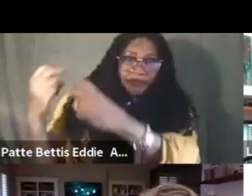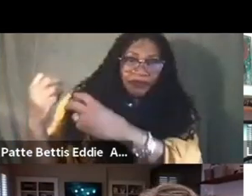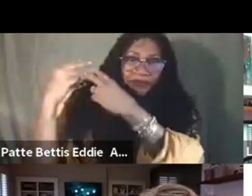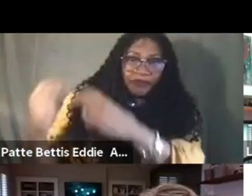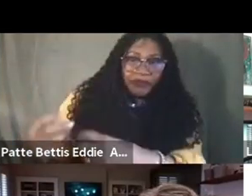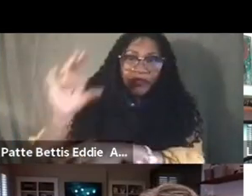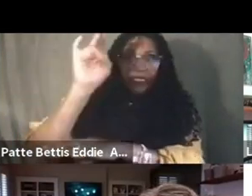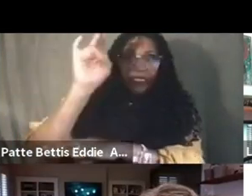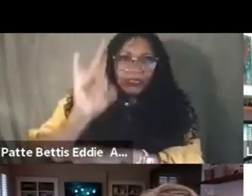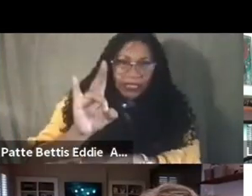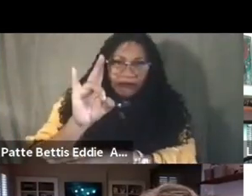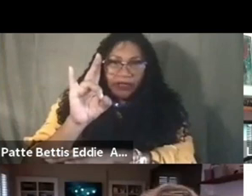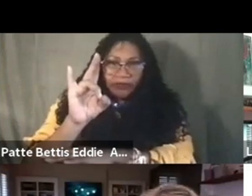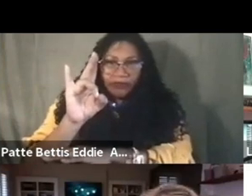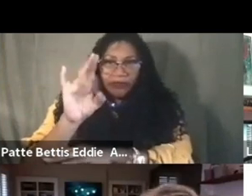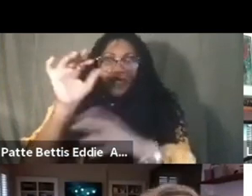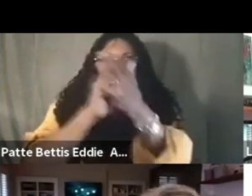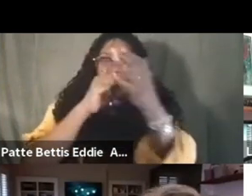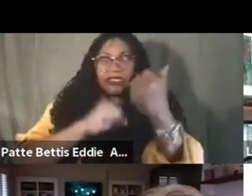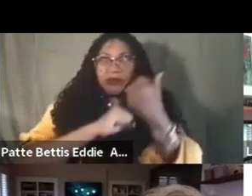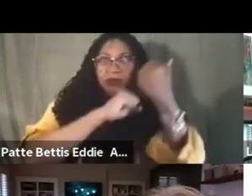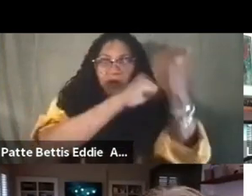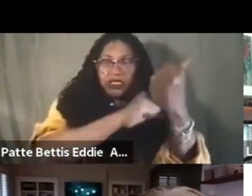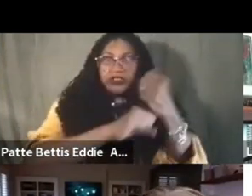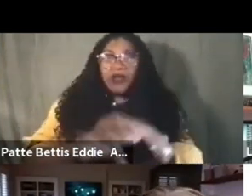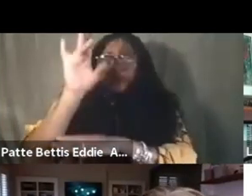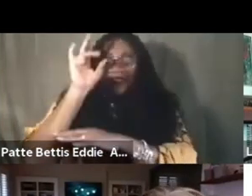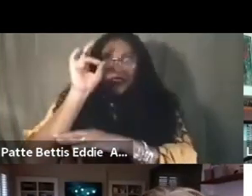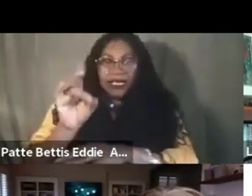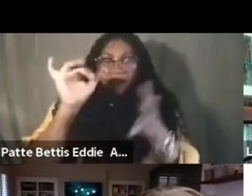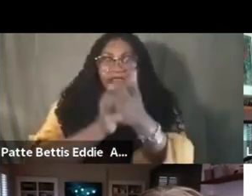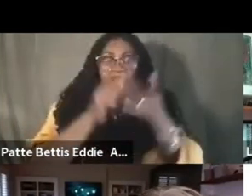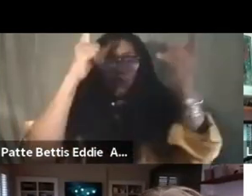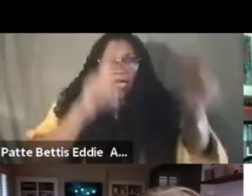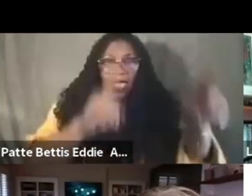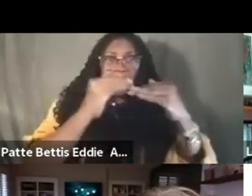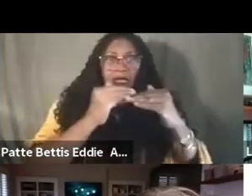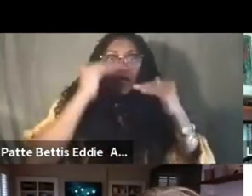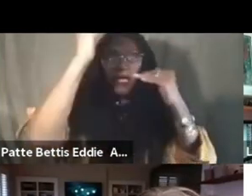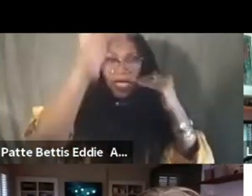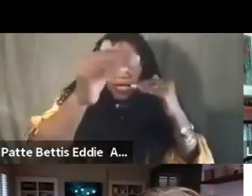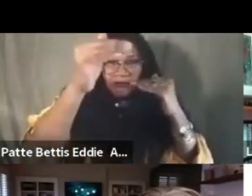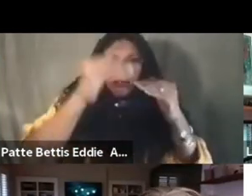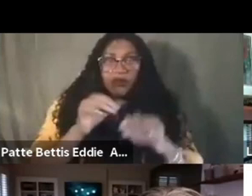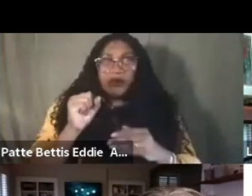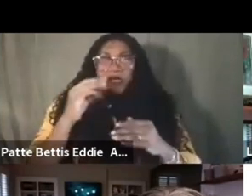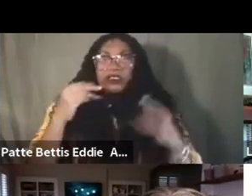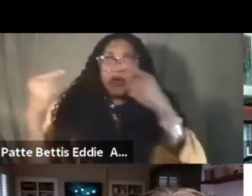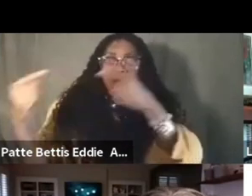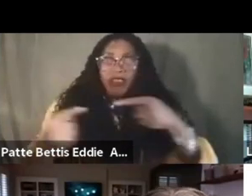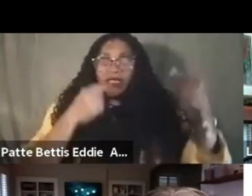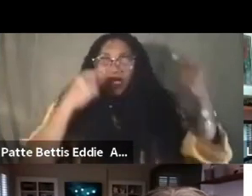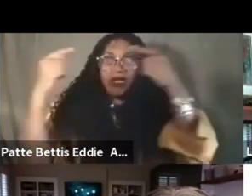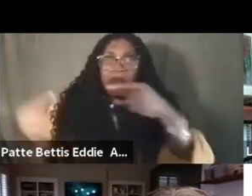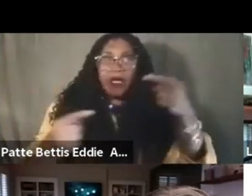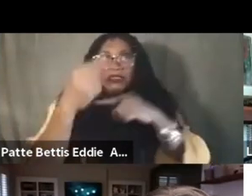seven generations that came behind you and the seven generations that will come ahead of you and so thinking about it's a hadanasi